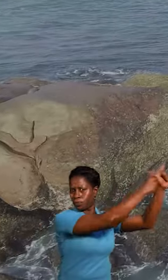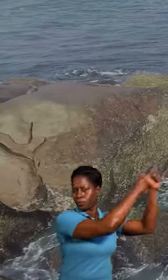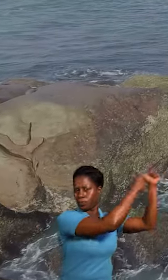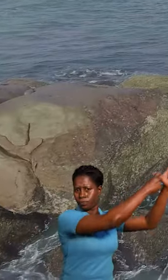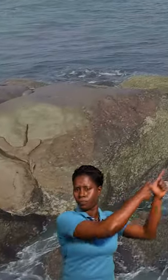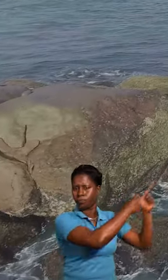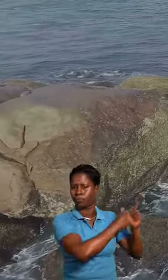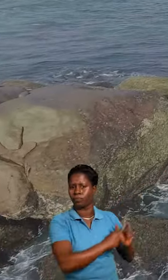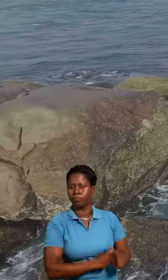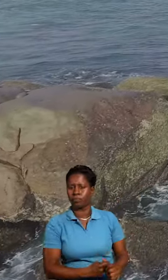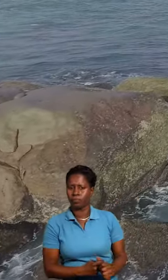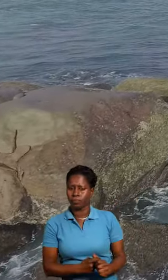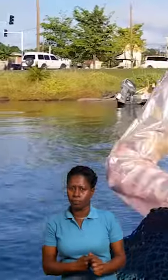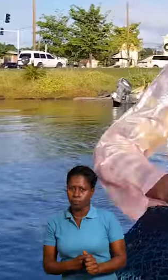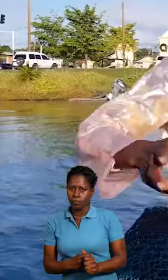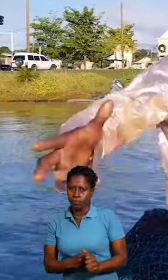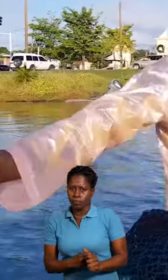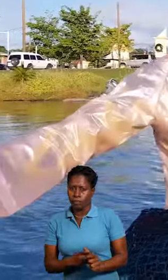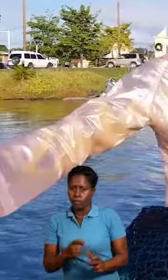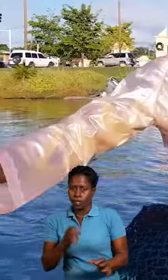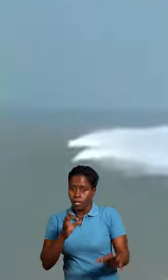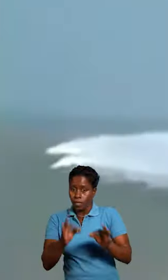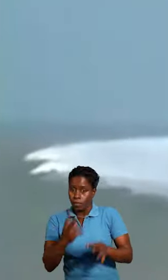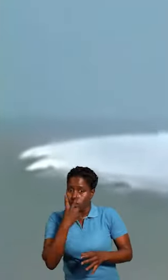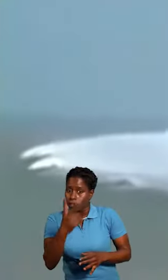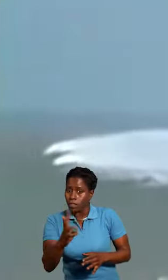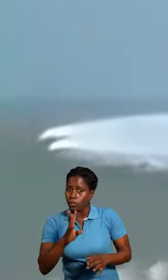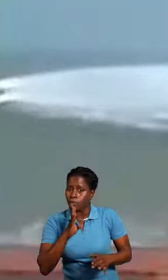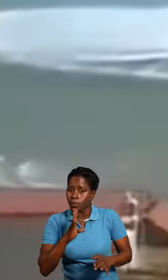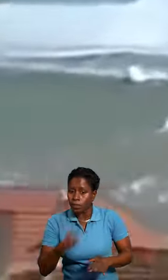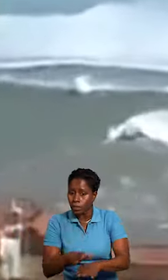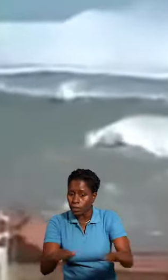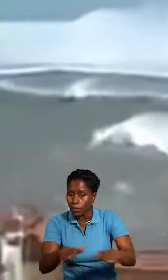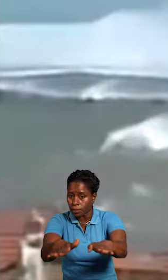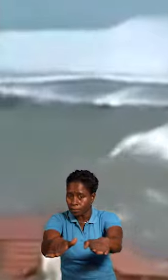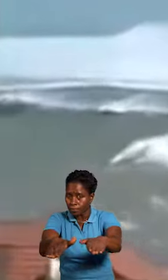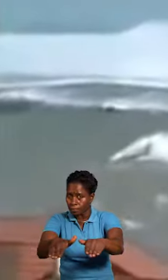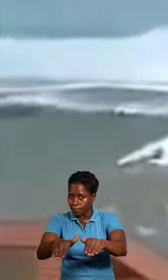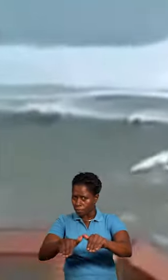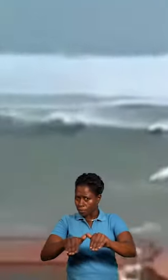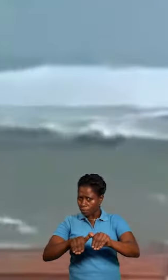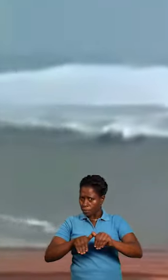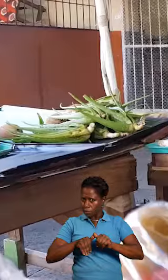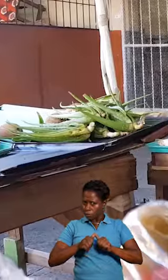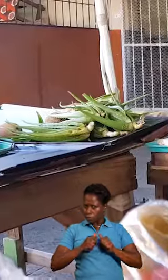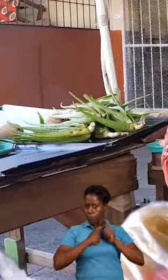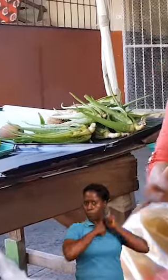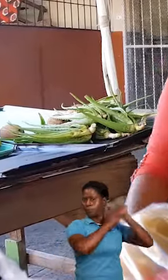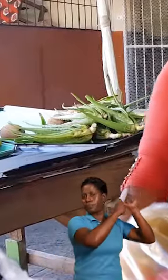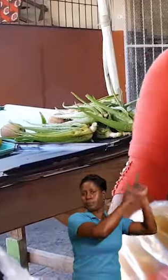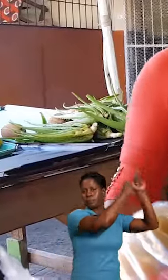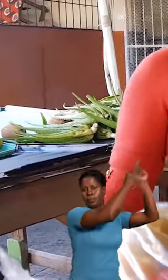receding further out than normal, if you hear a strange or loud noise coming from the sea,